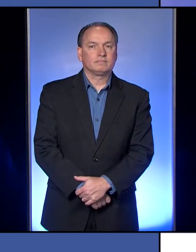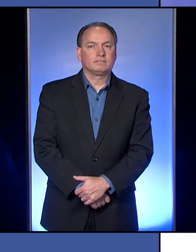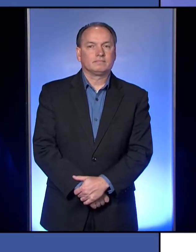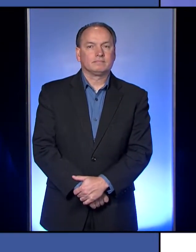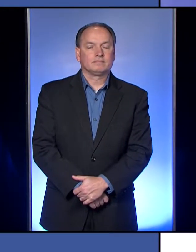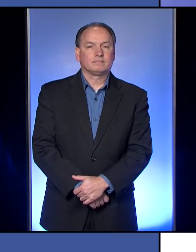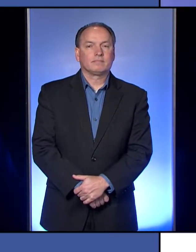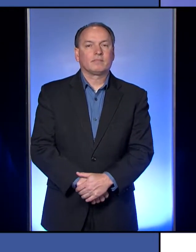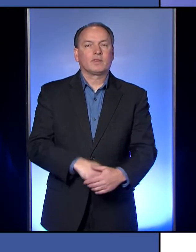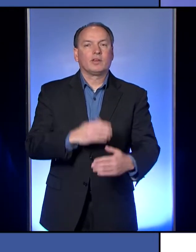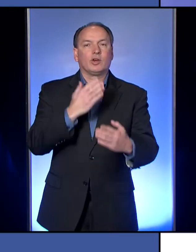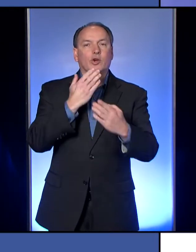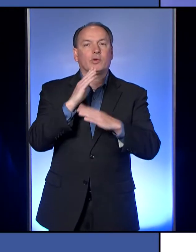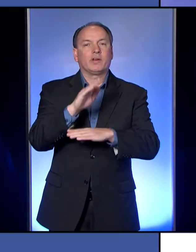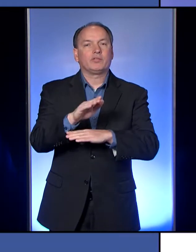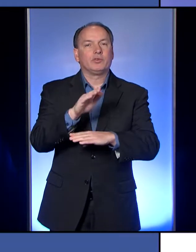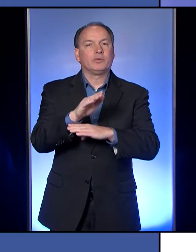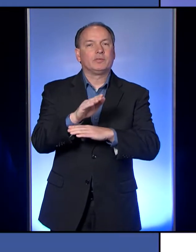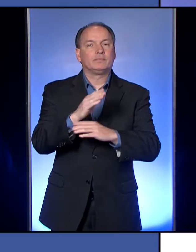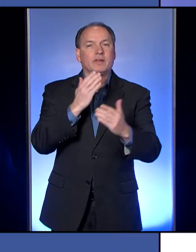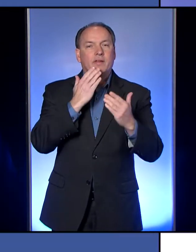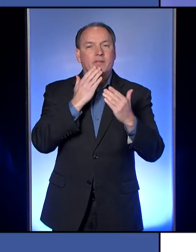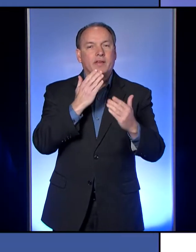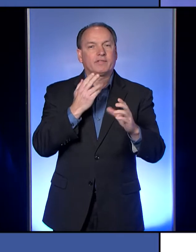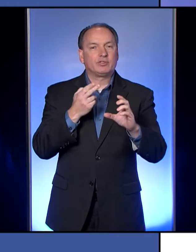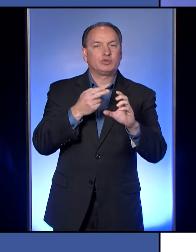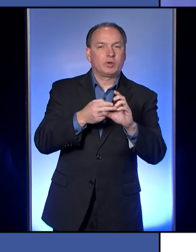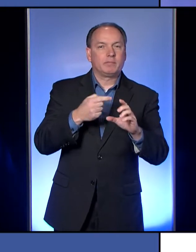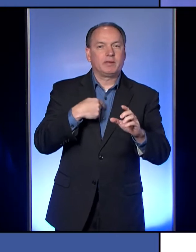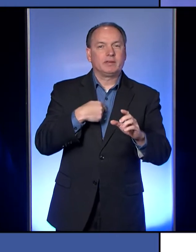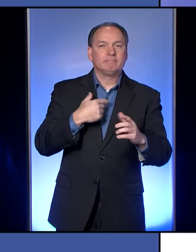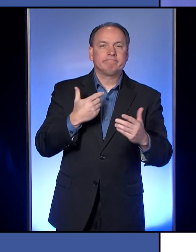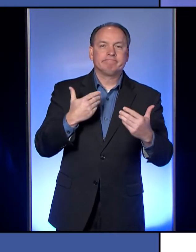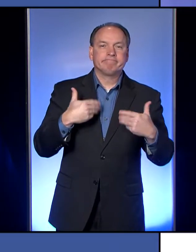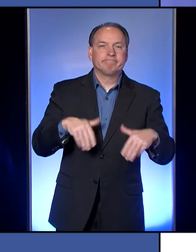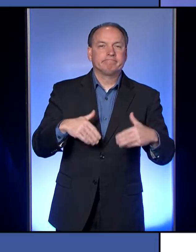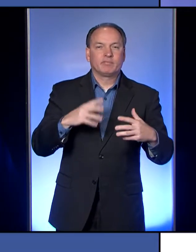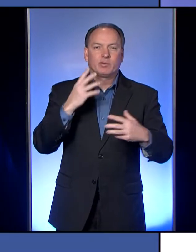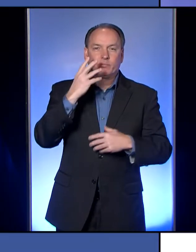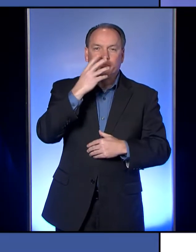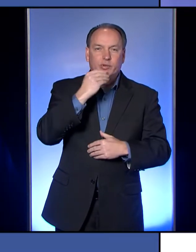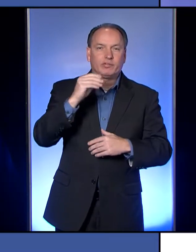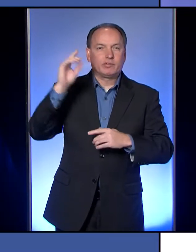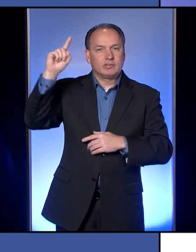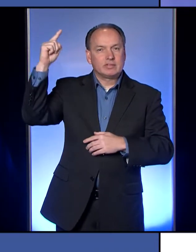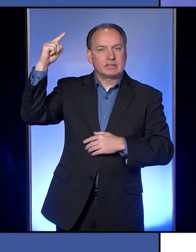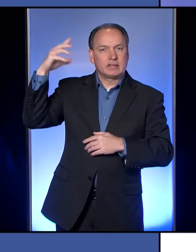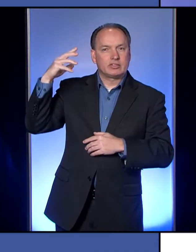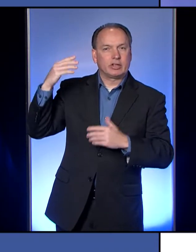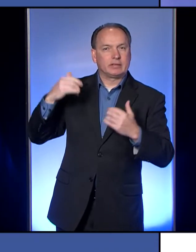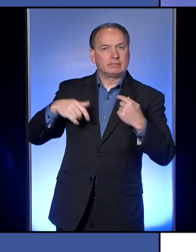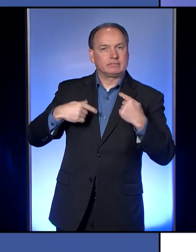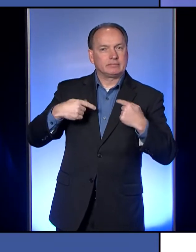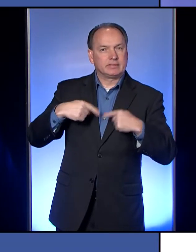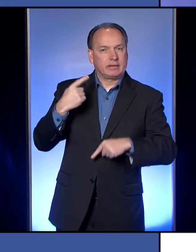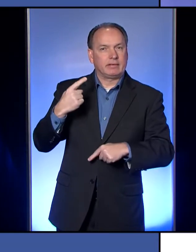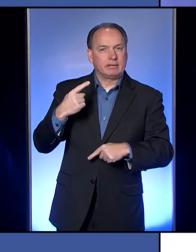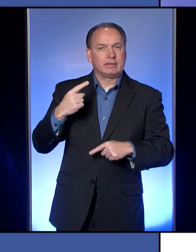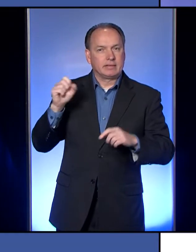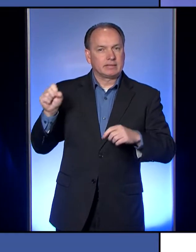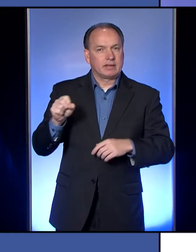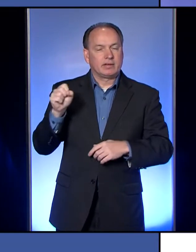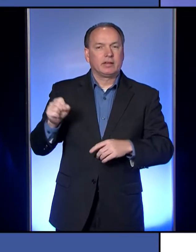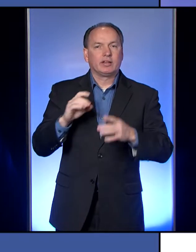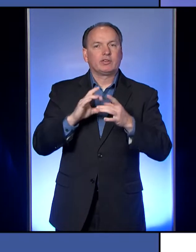Good afternoon and thank you for joining me on this beautiful sunny Saturday to talk about the COVID-19 pandemic here in Erie County.